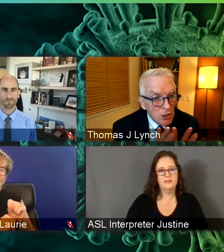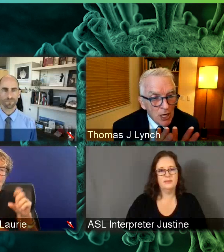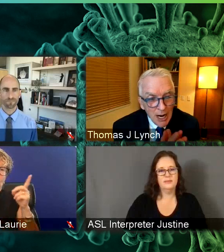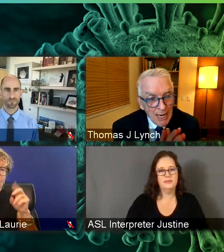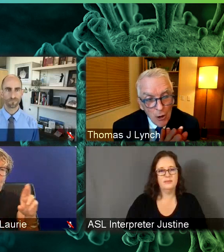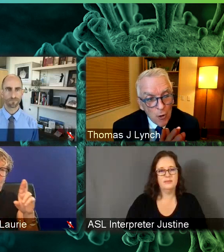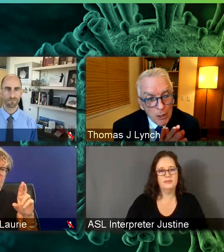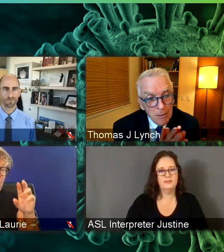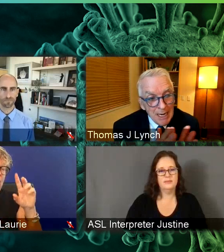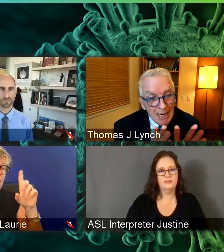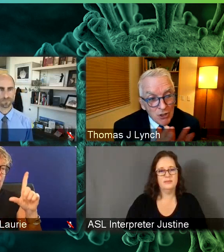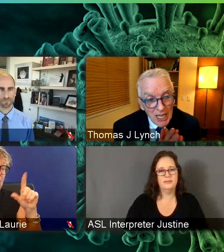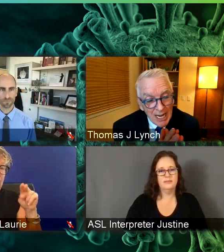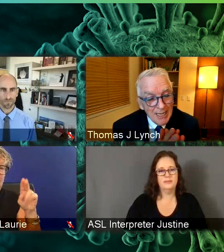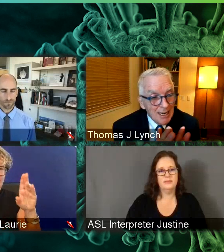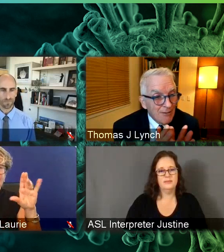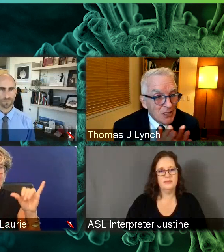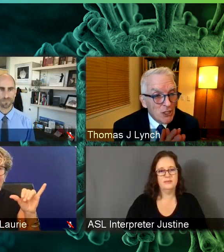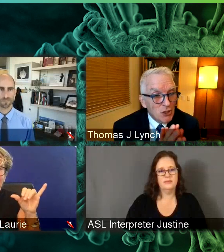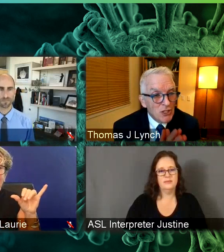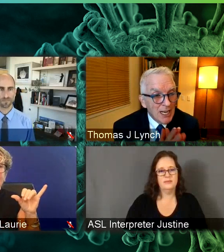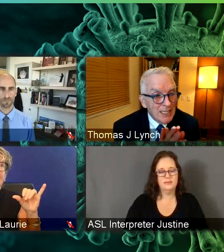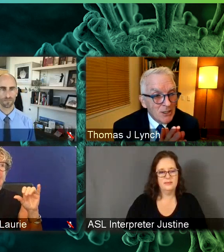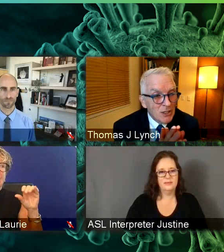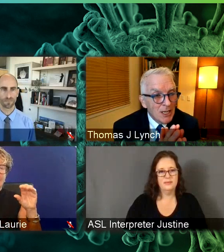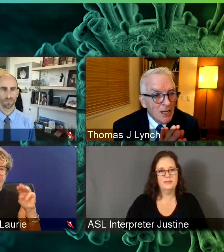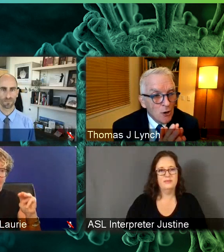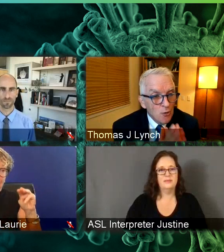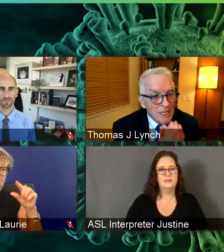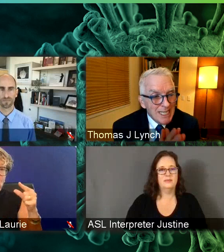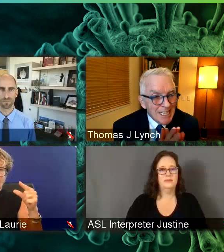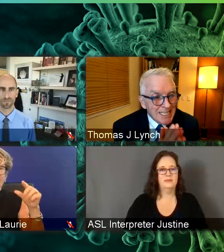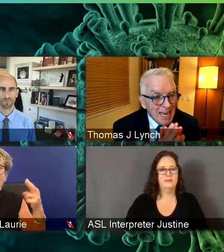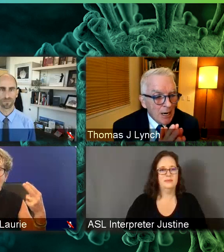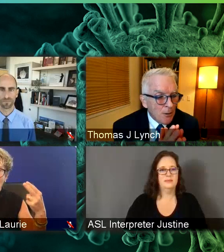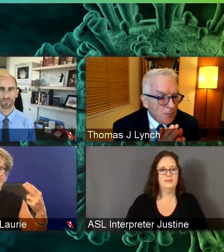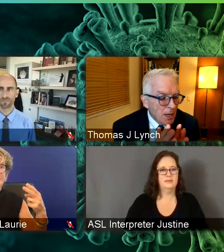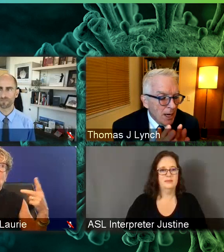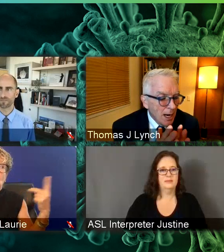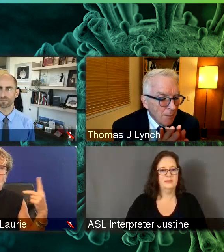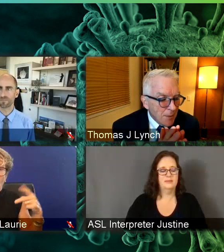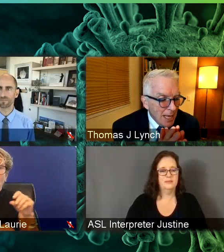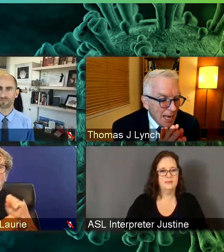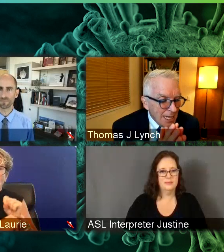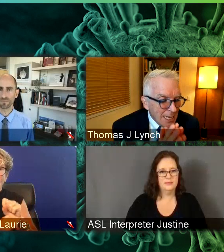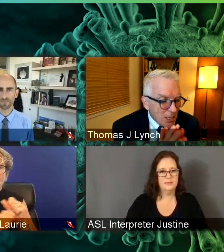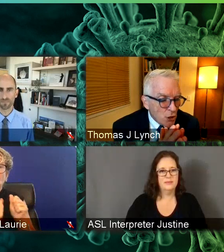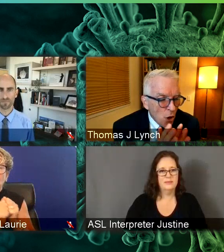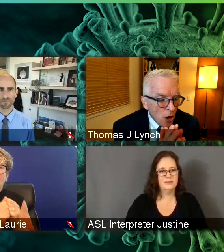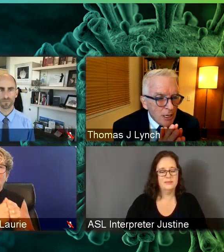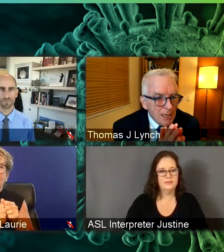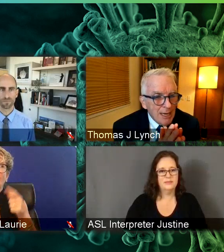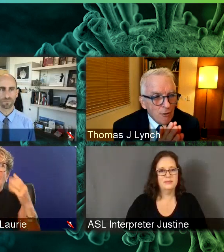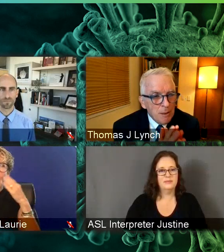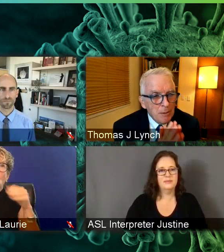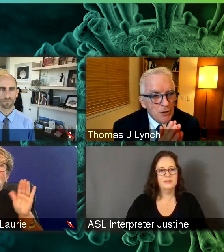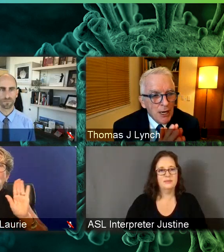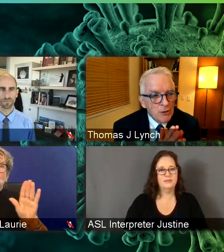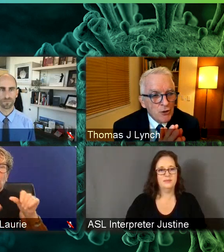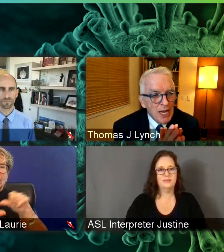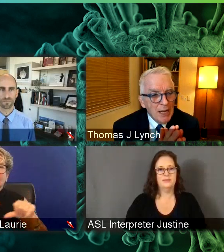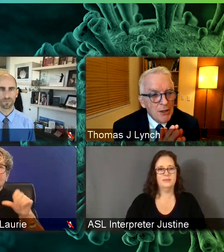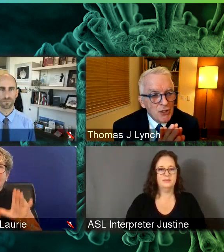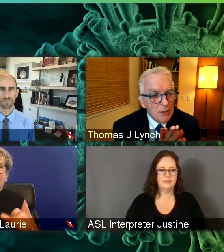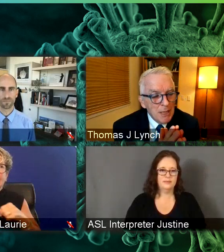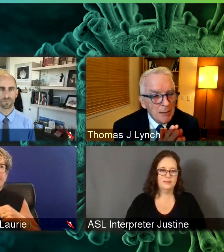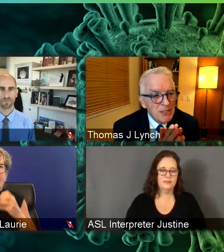was at MGH. I know her to be an outstanding physician scientist who really does care. And yet it's hard, I think, for people to